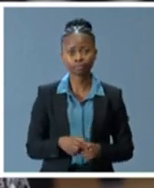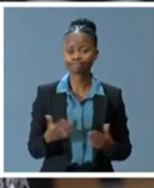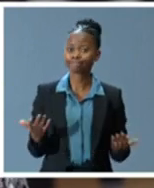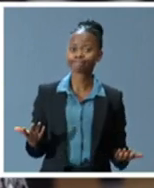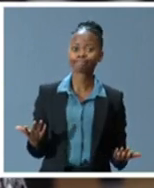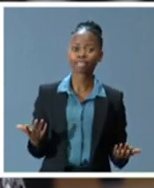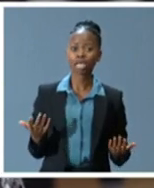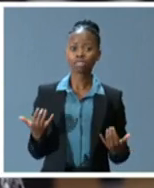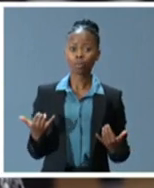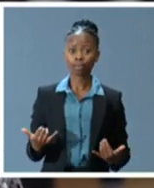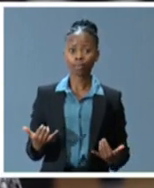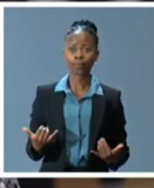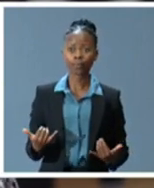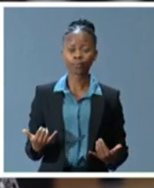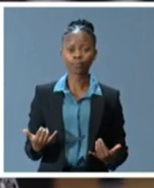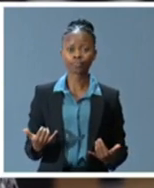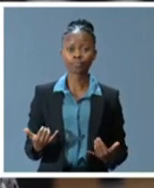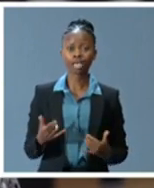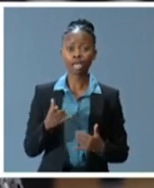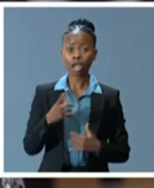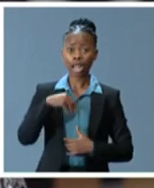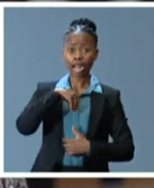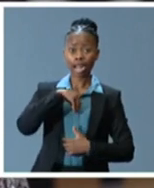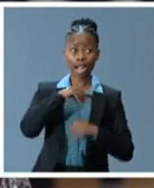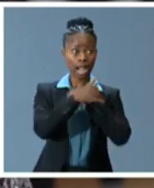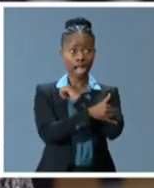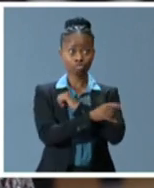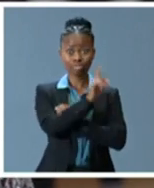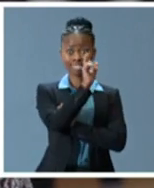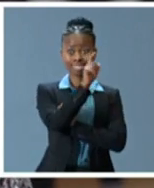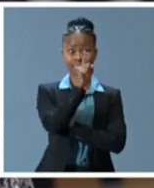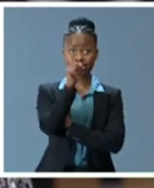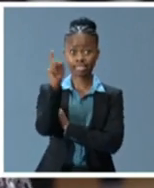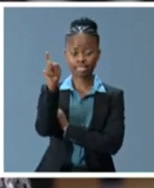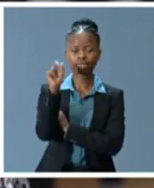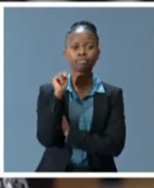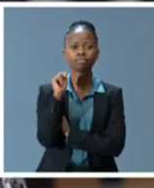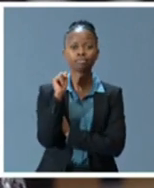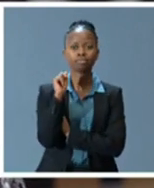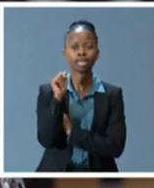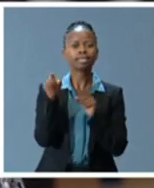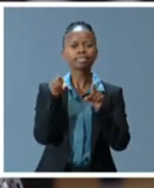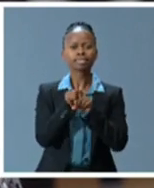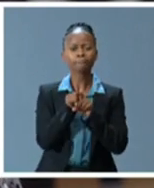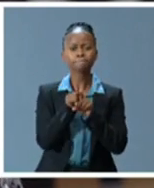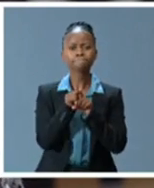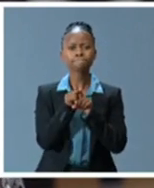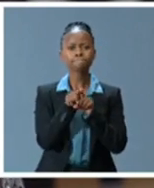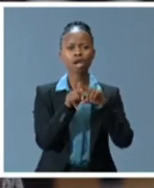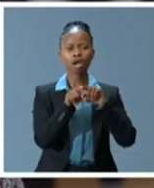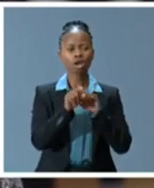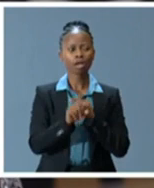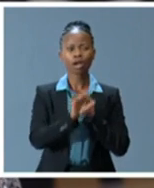moment are that both within countries and between continents, the historic